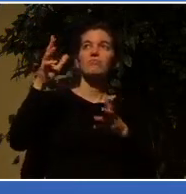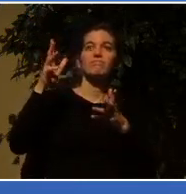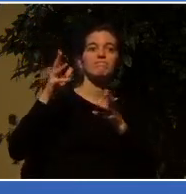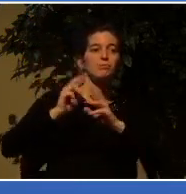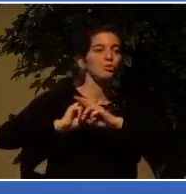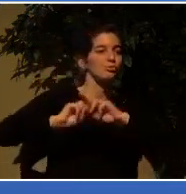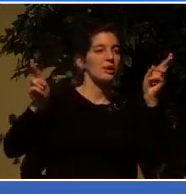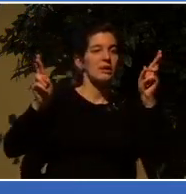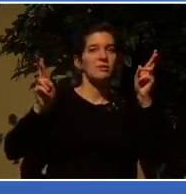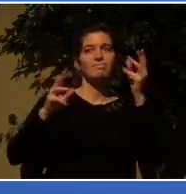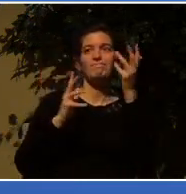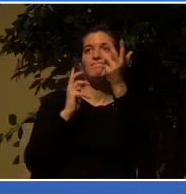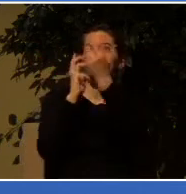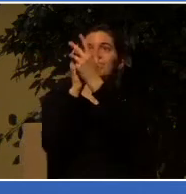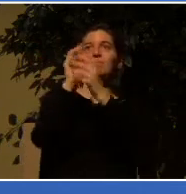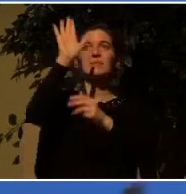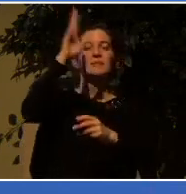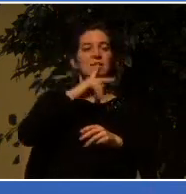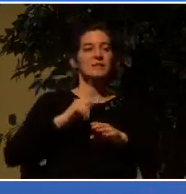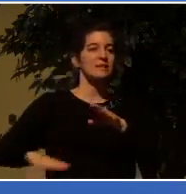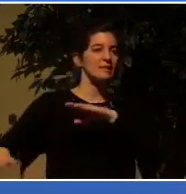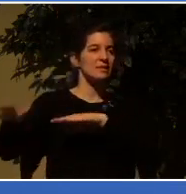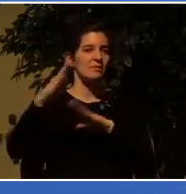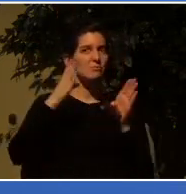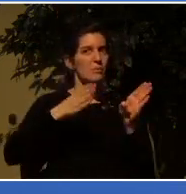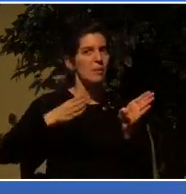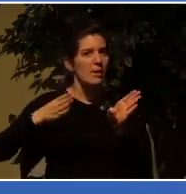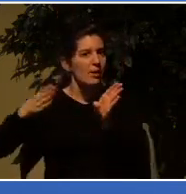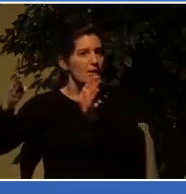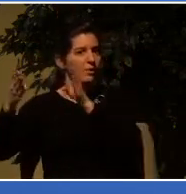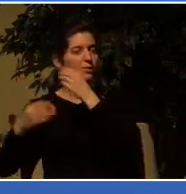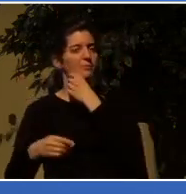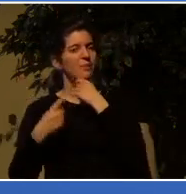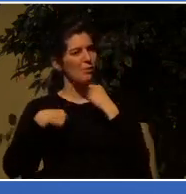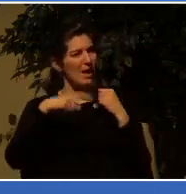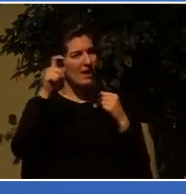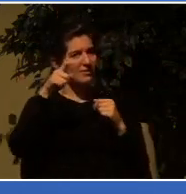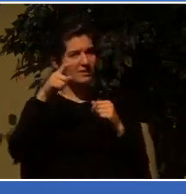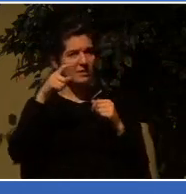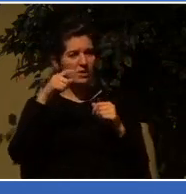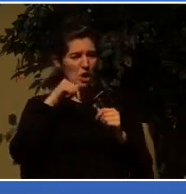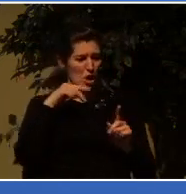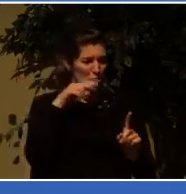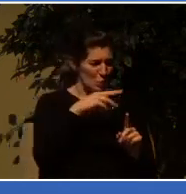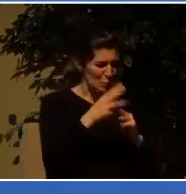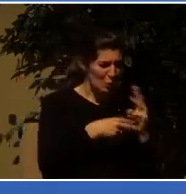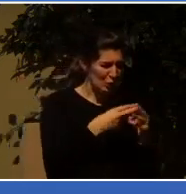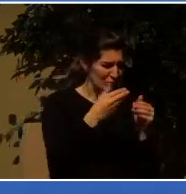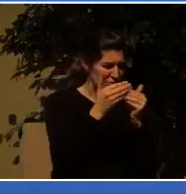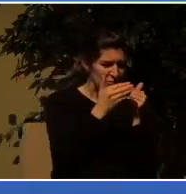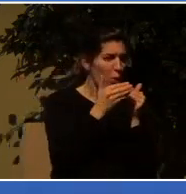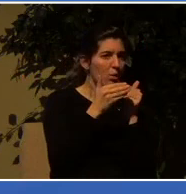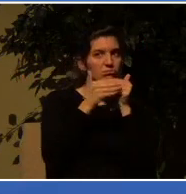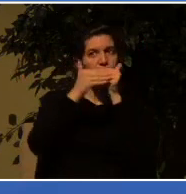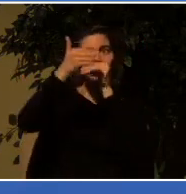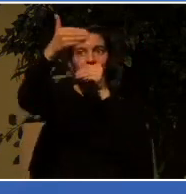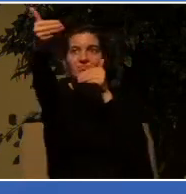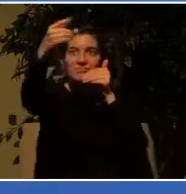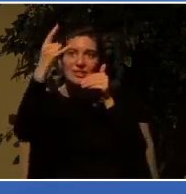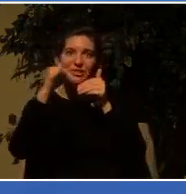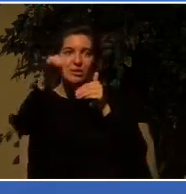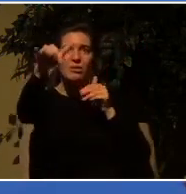of that kingdom, we need an eternal perspective. And because God is working towards an eternal perspective